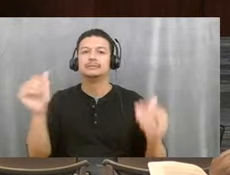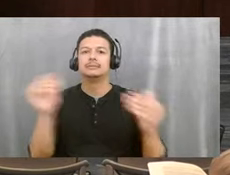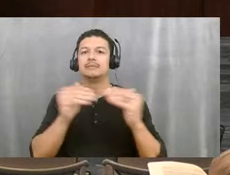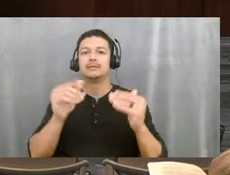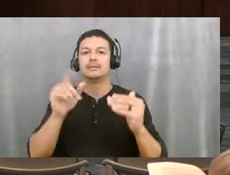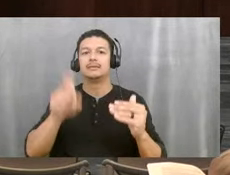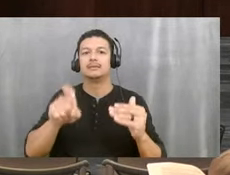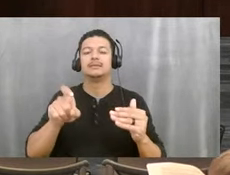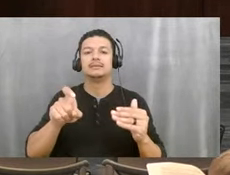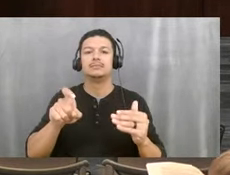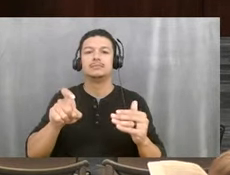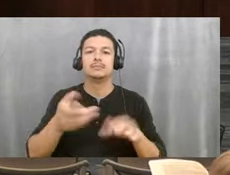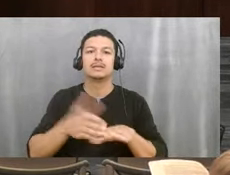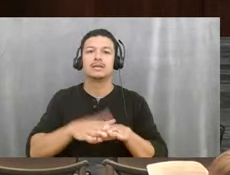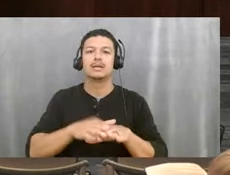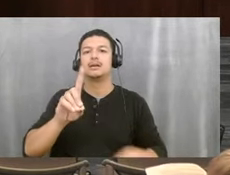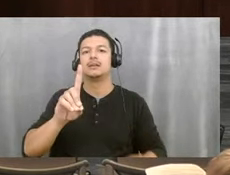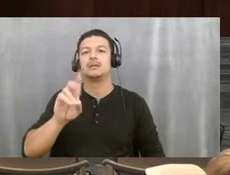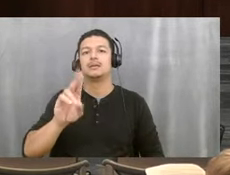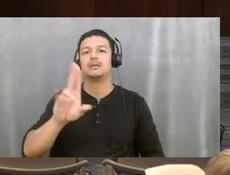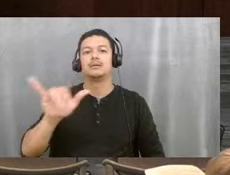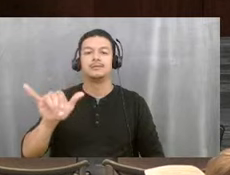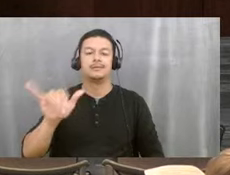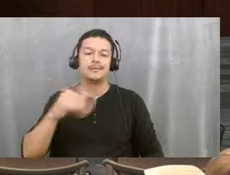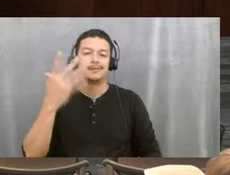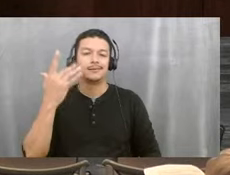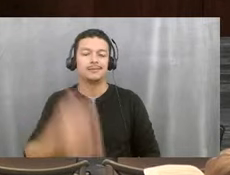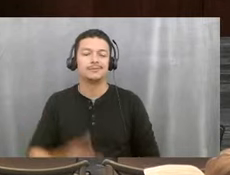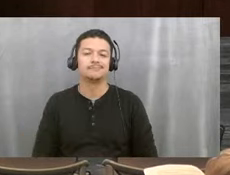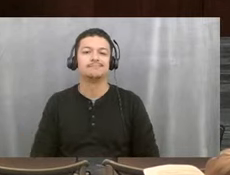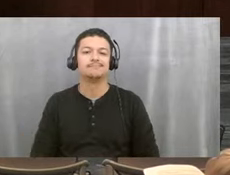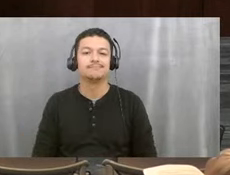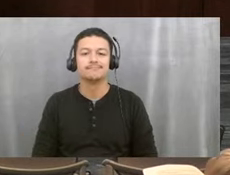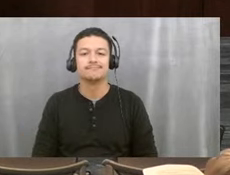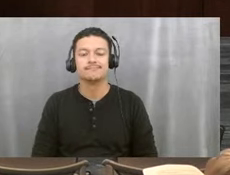was not, that's, that's the reason why. Thank you. Make a caption.